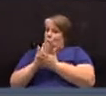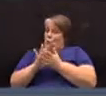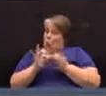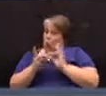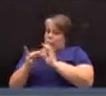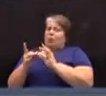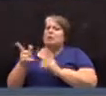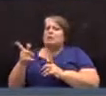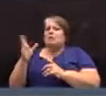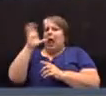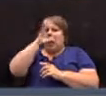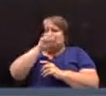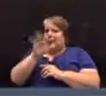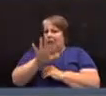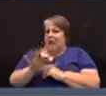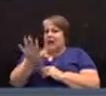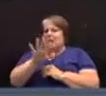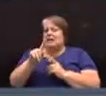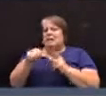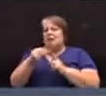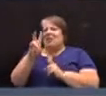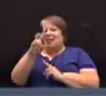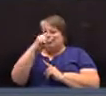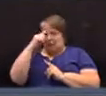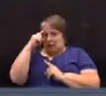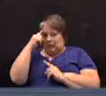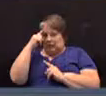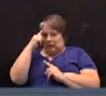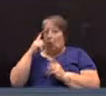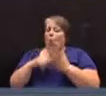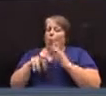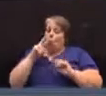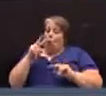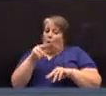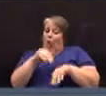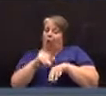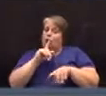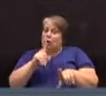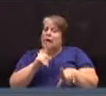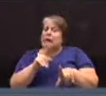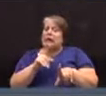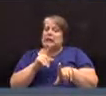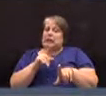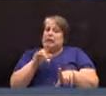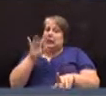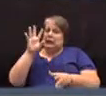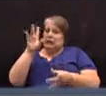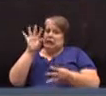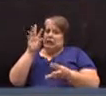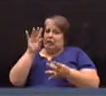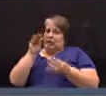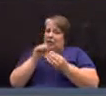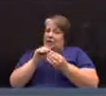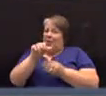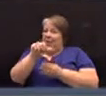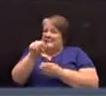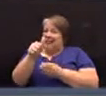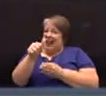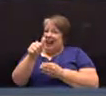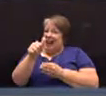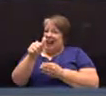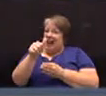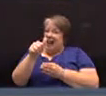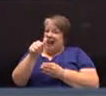portion is estimated to be about 7 cents. So what you'd be looking at there is about 10